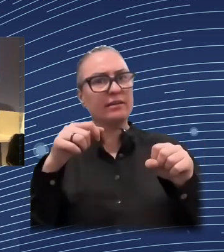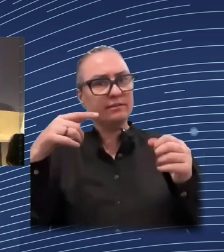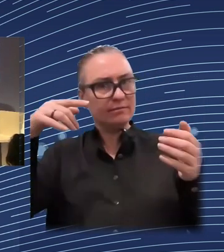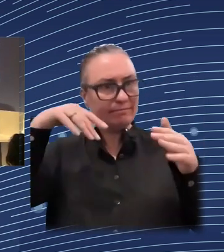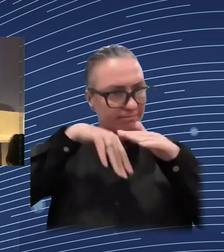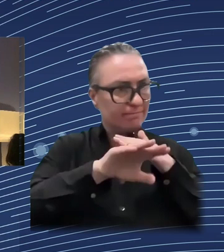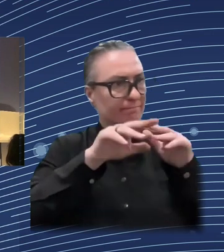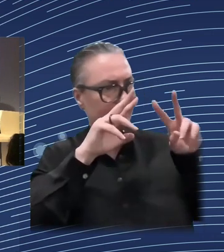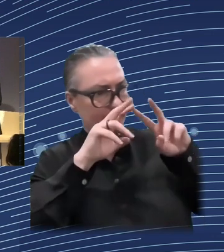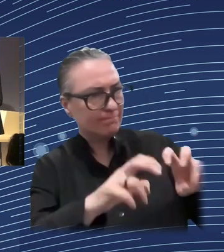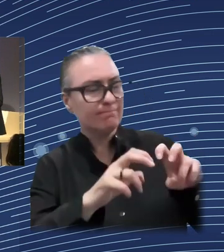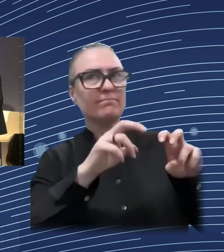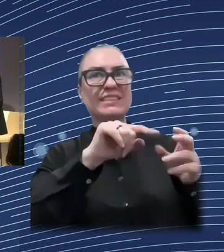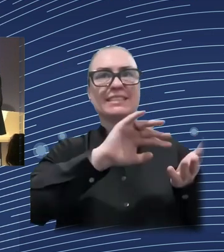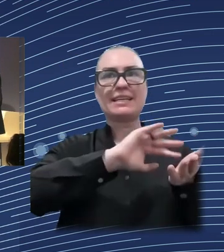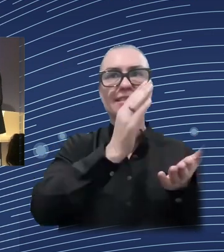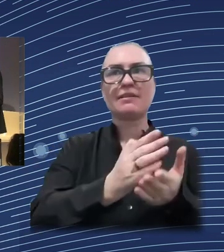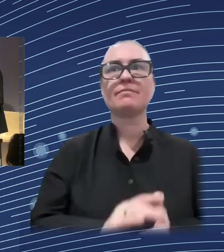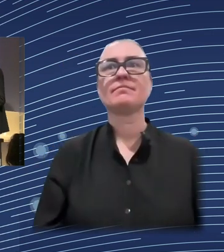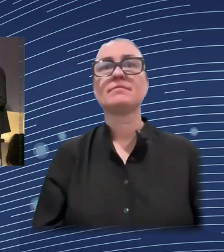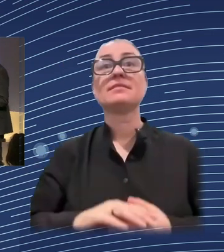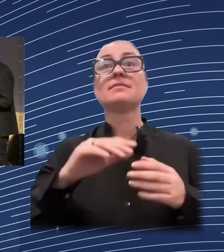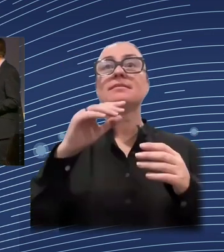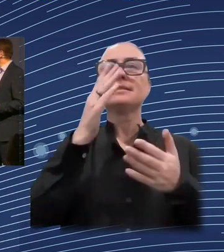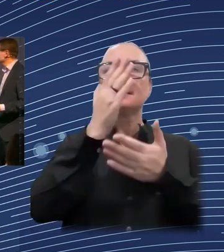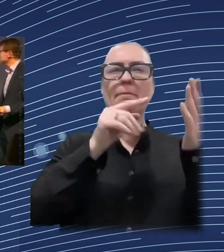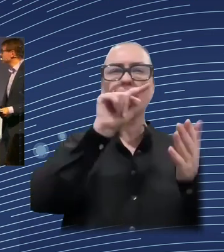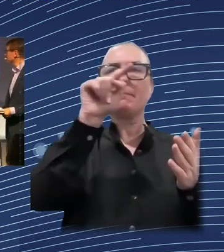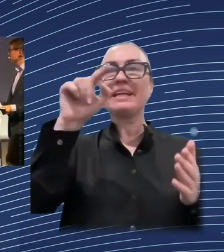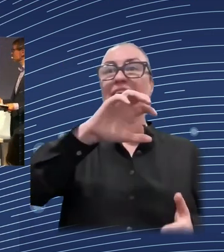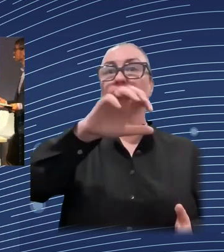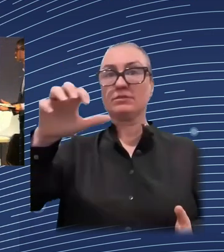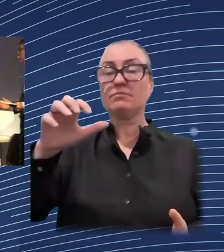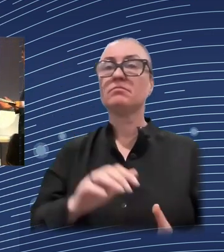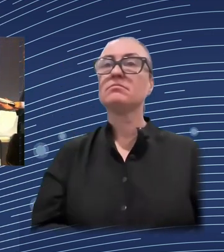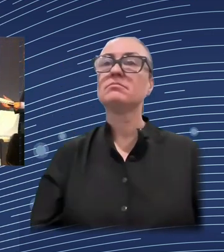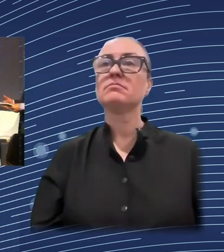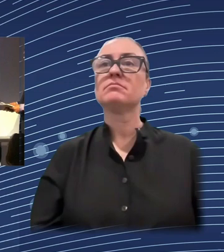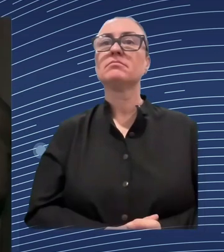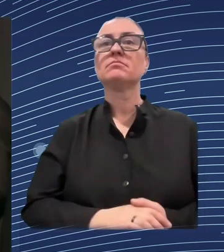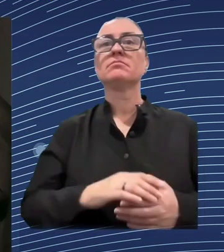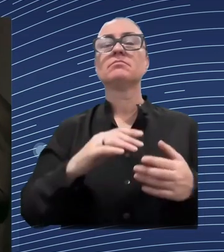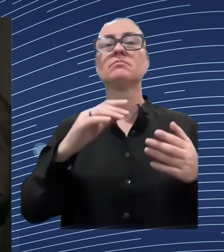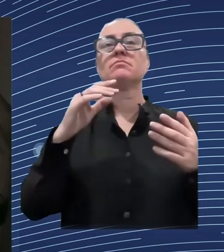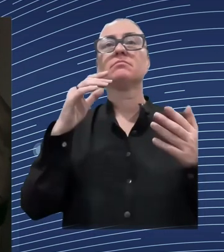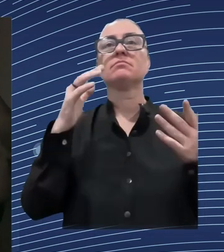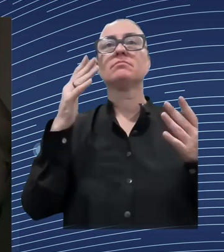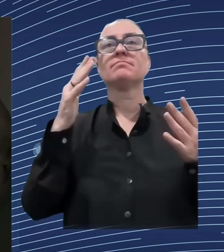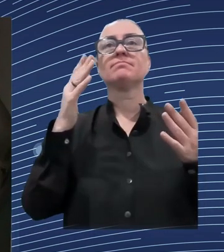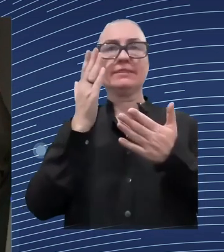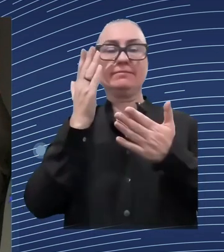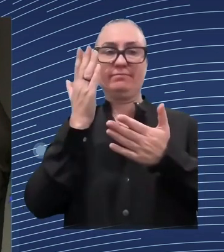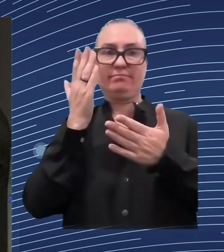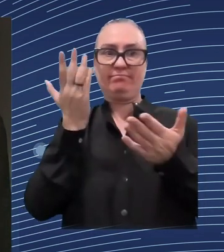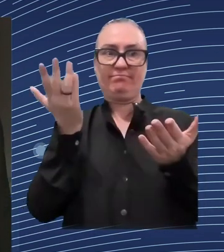shocks, and how can DIA be useful? We did a stress test for banks, can we do it for social policies? I